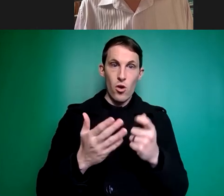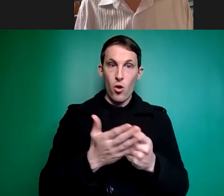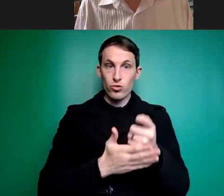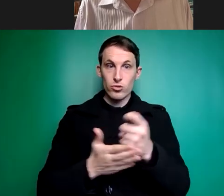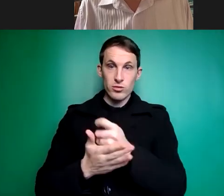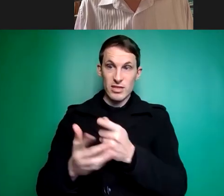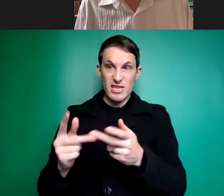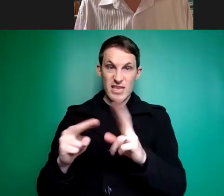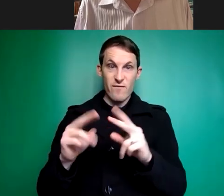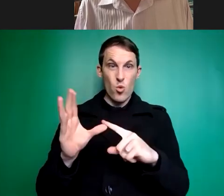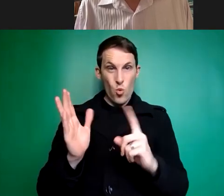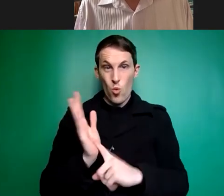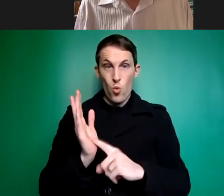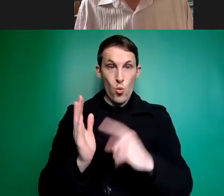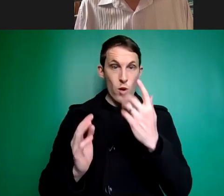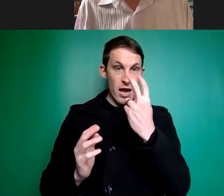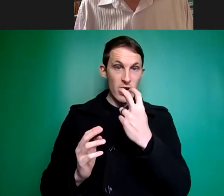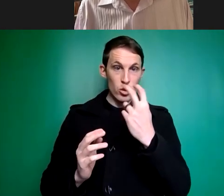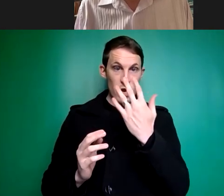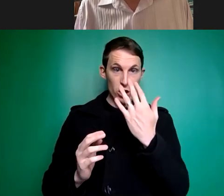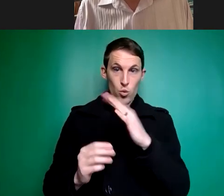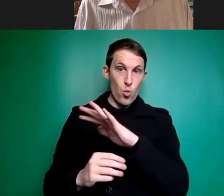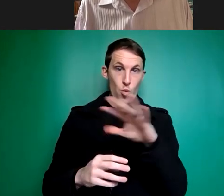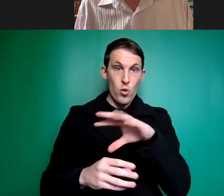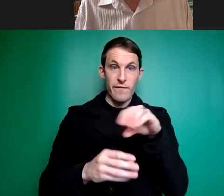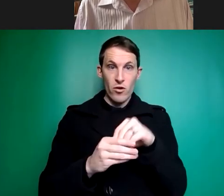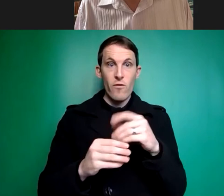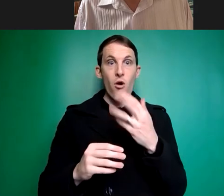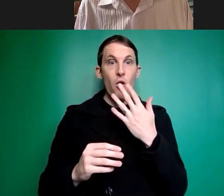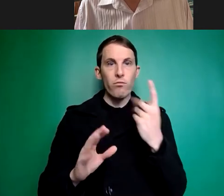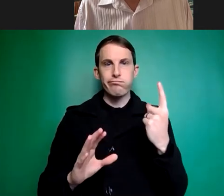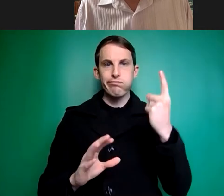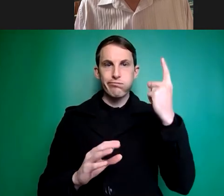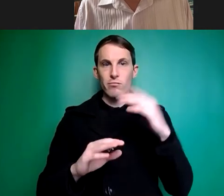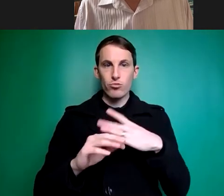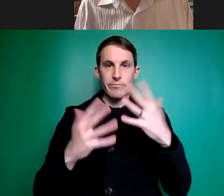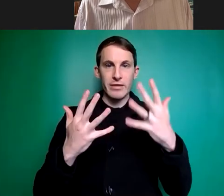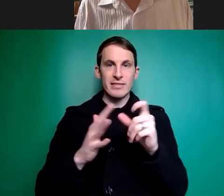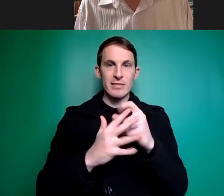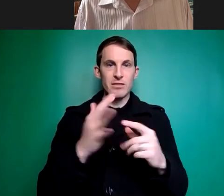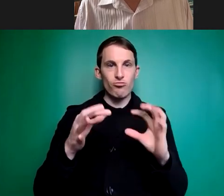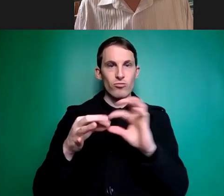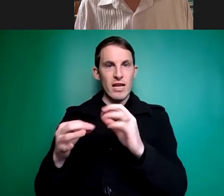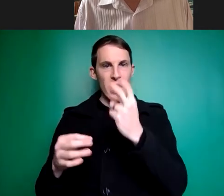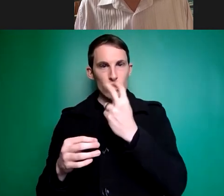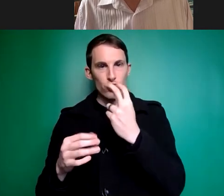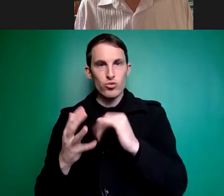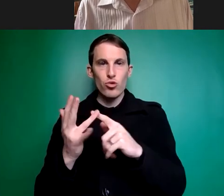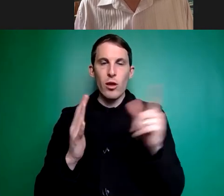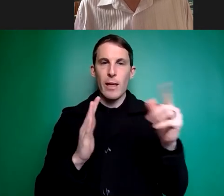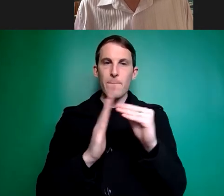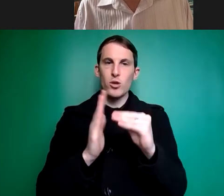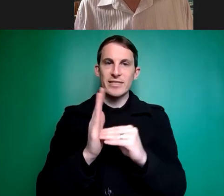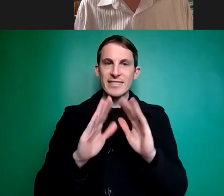had been included in the ndis given that many many disabilities are age related and so there was the policy logic was to